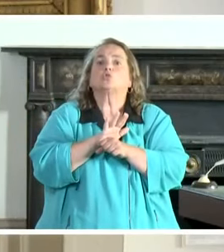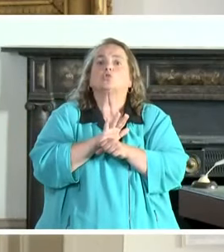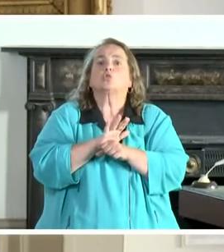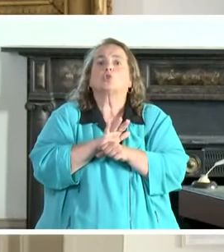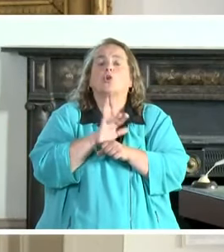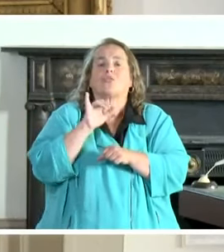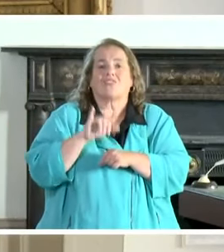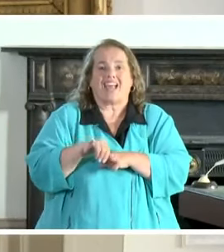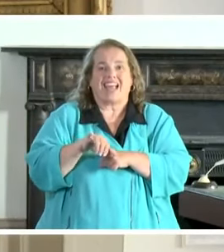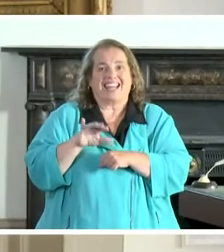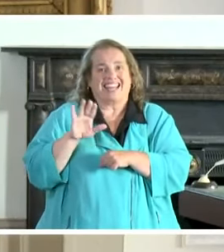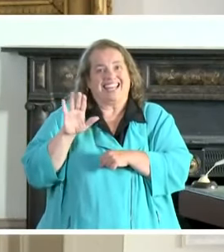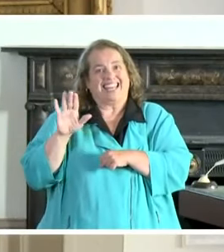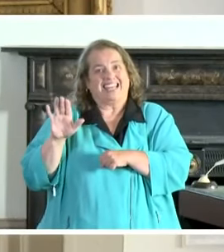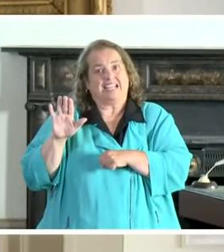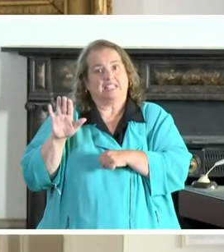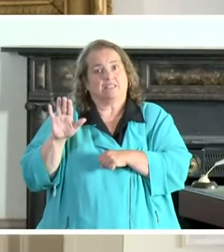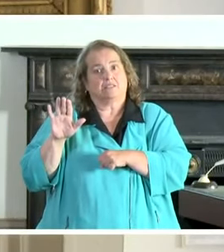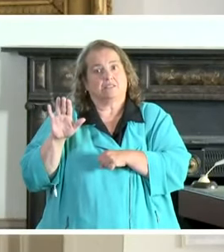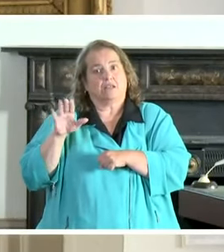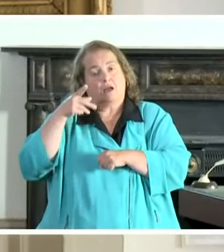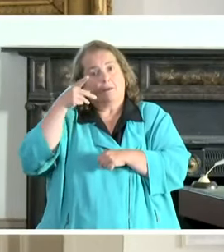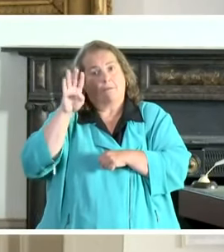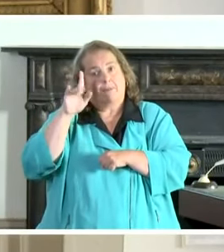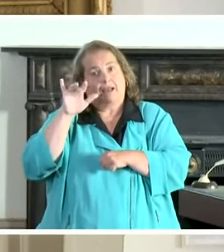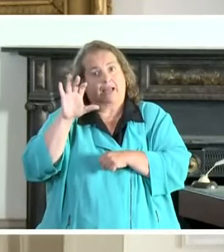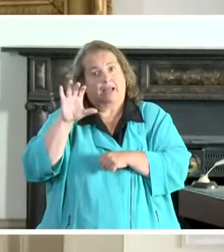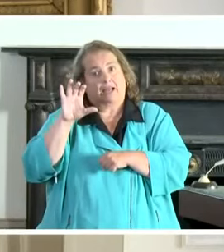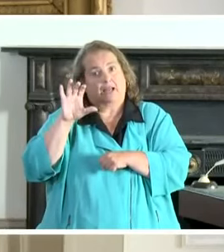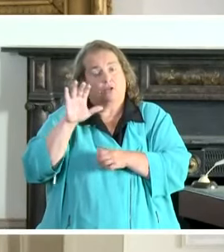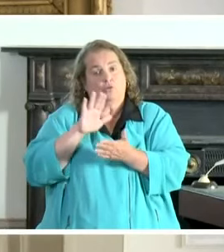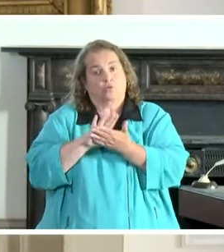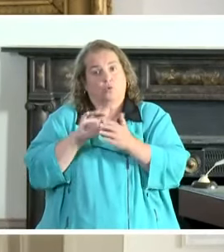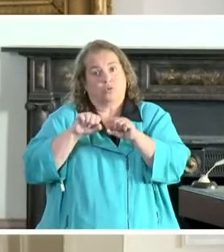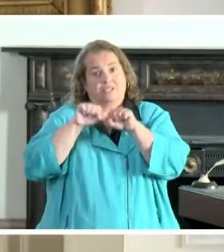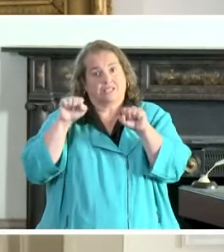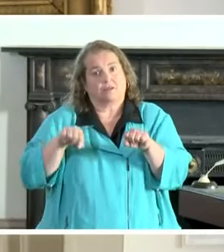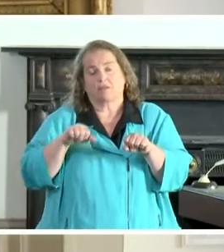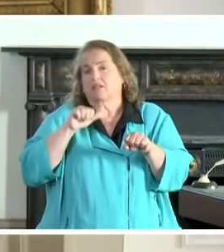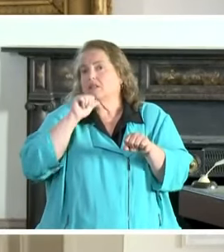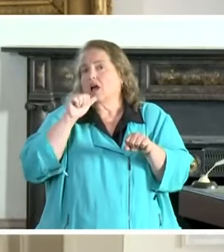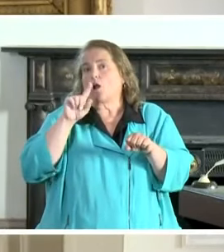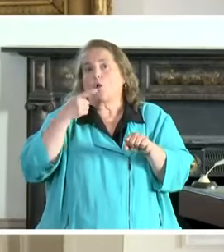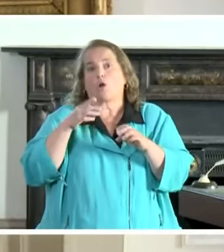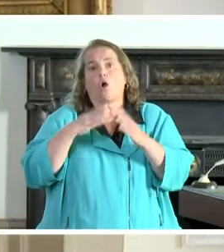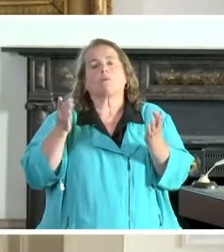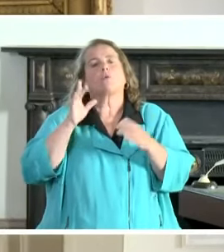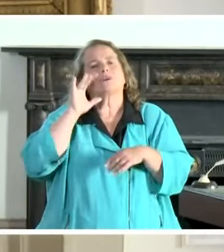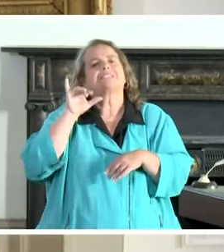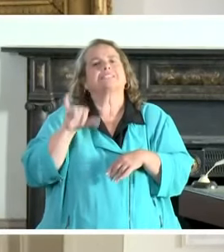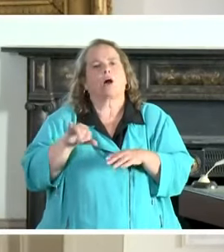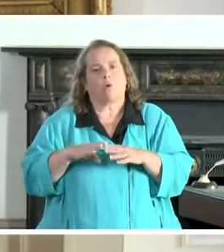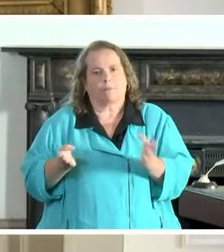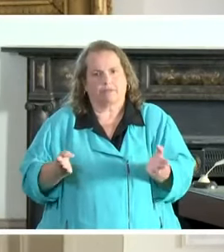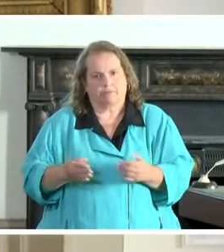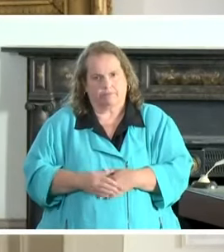his public school system is not just going to open, but it's going to stay open.